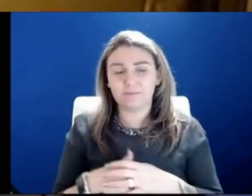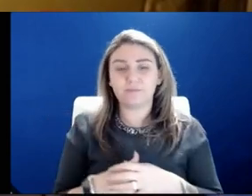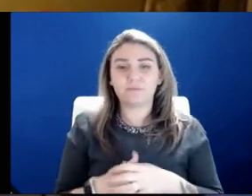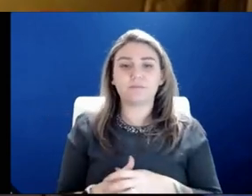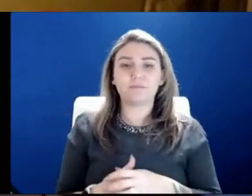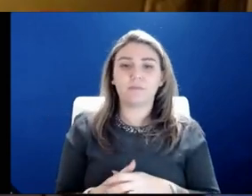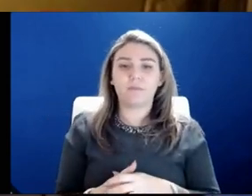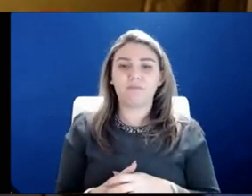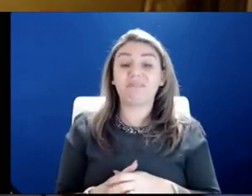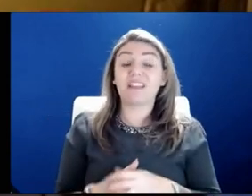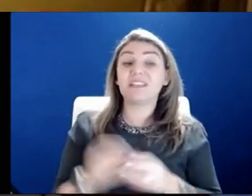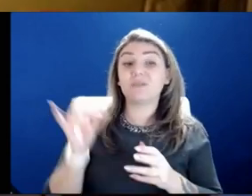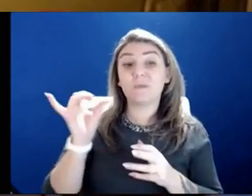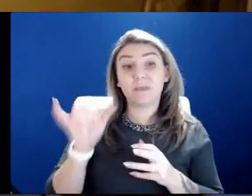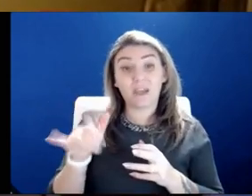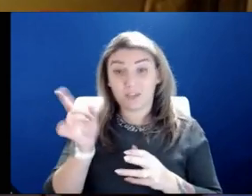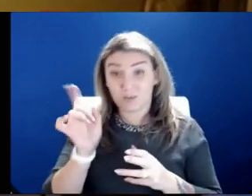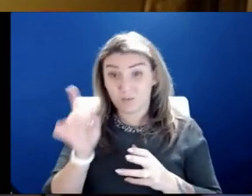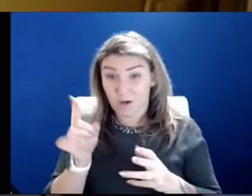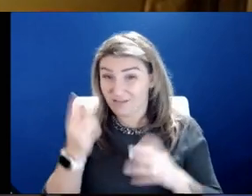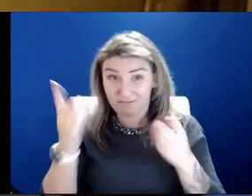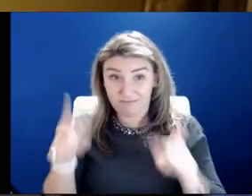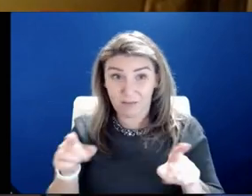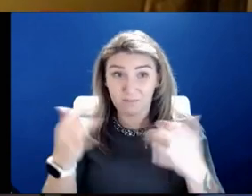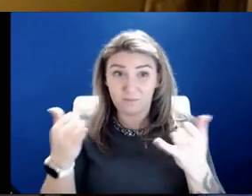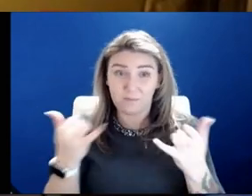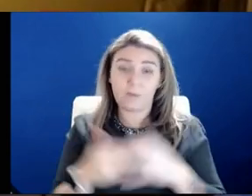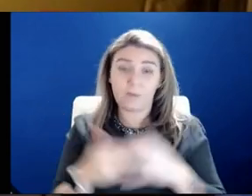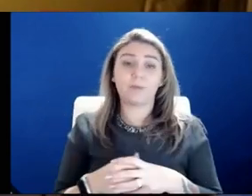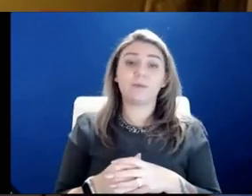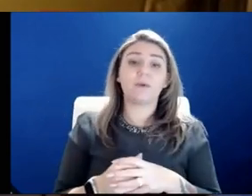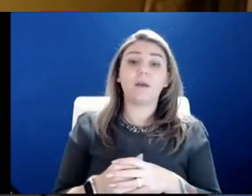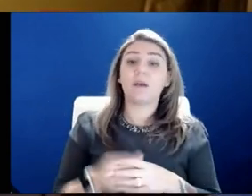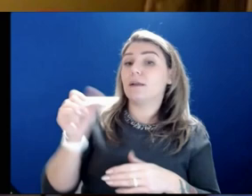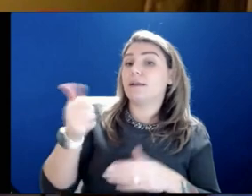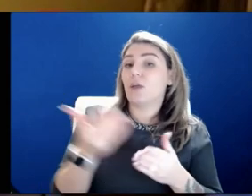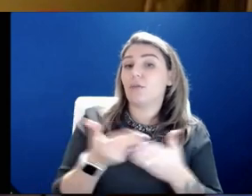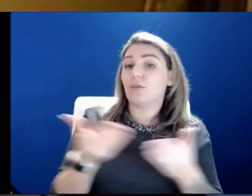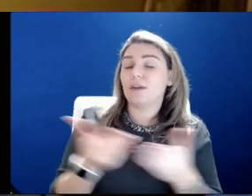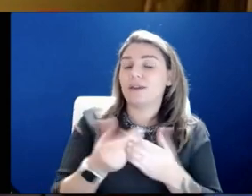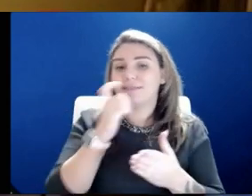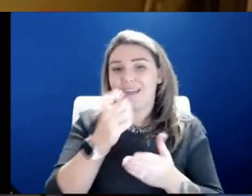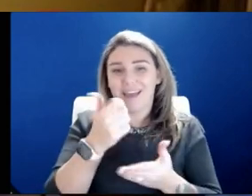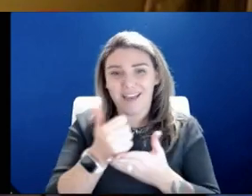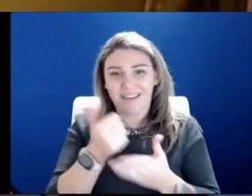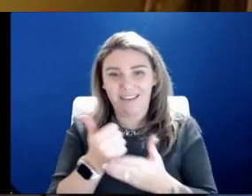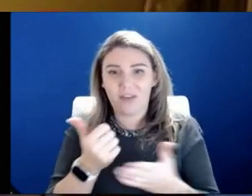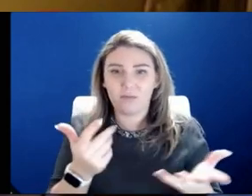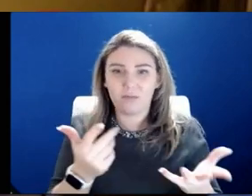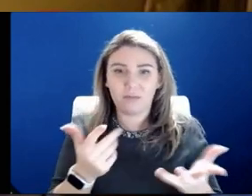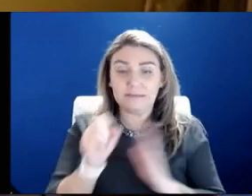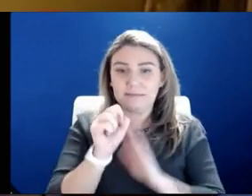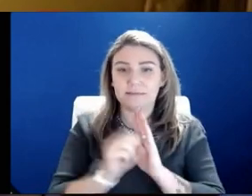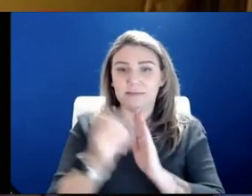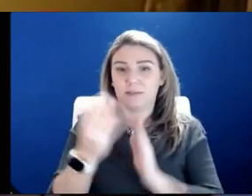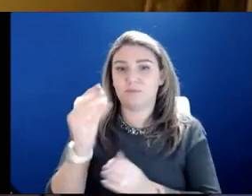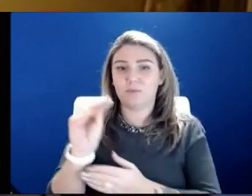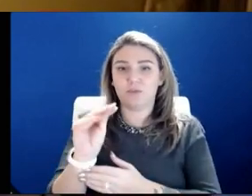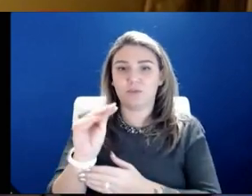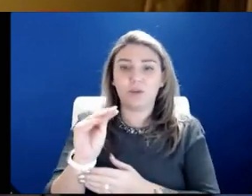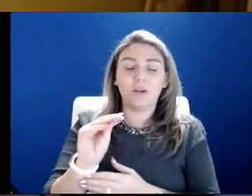that's where we are. And another thing that has not helped, in the state of Missouri, Governor Parson